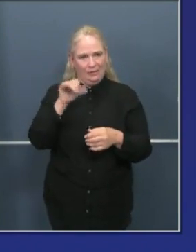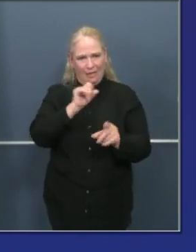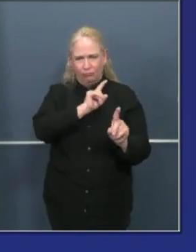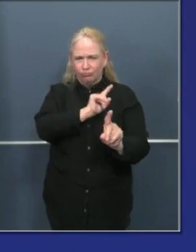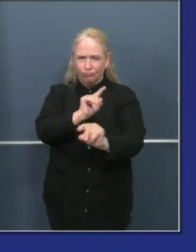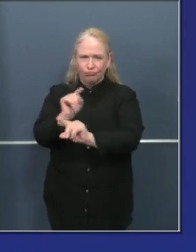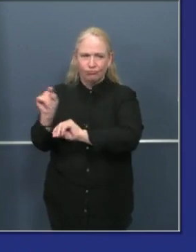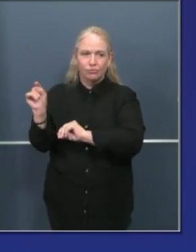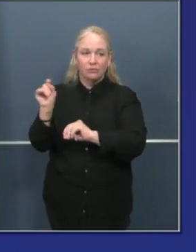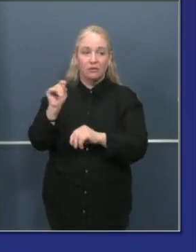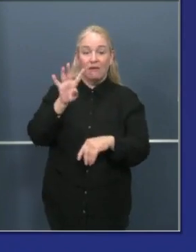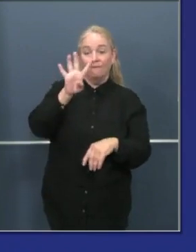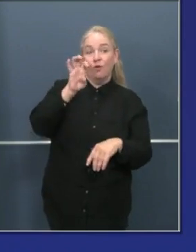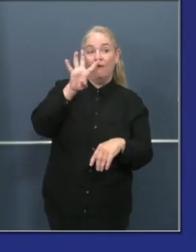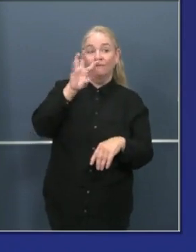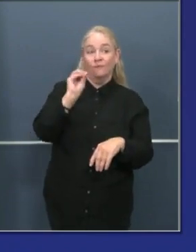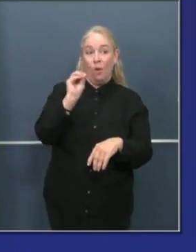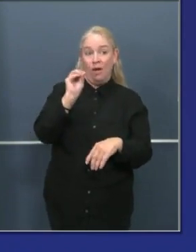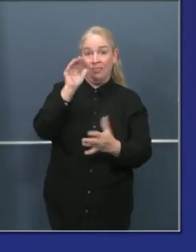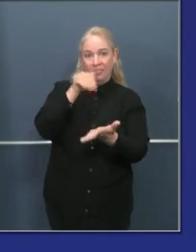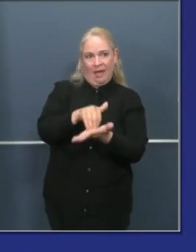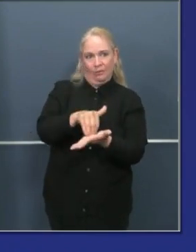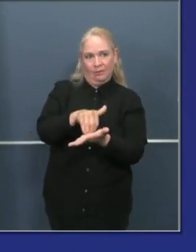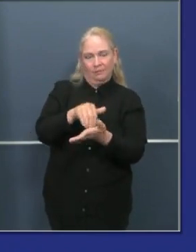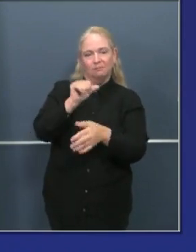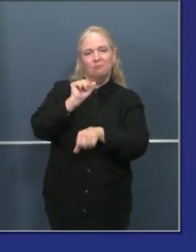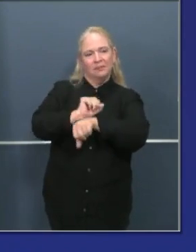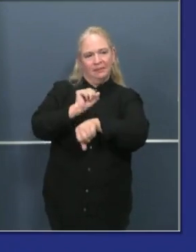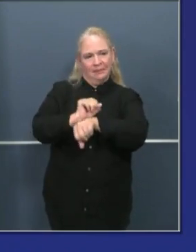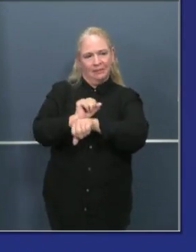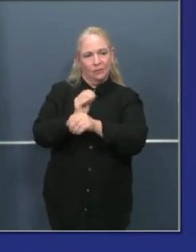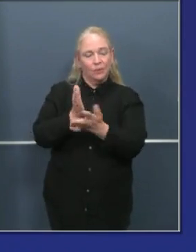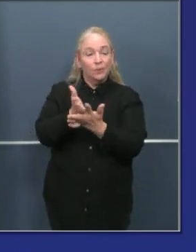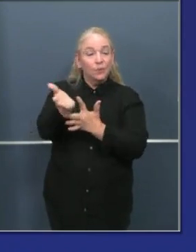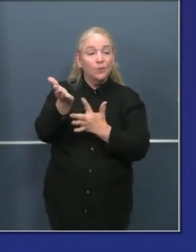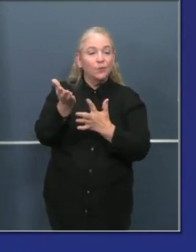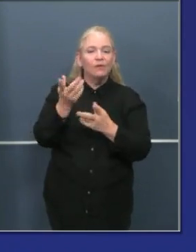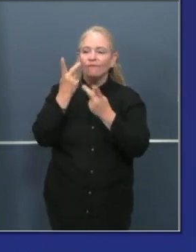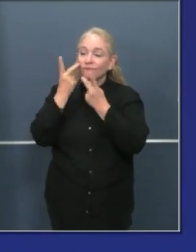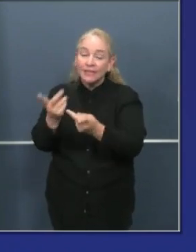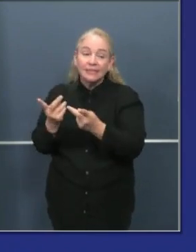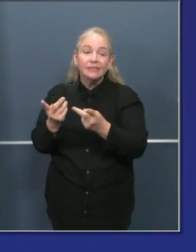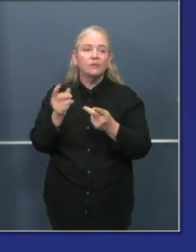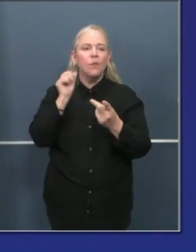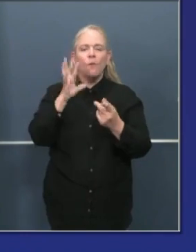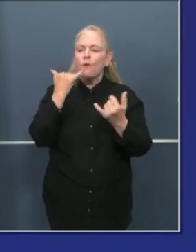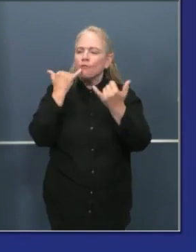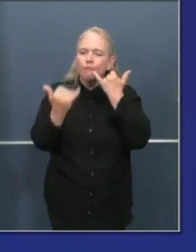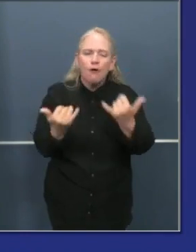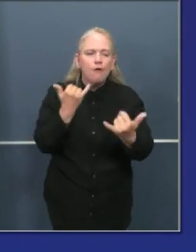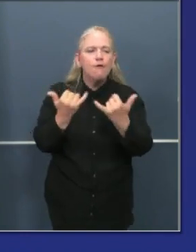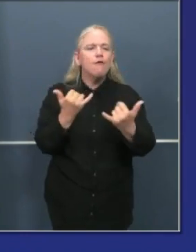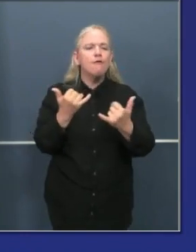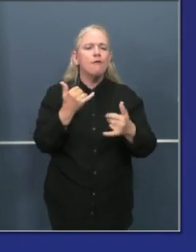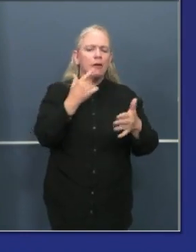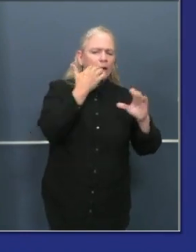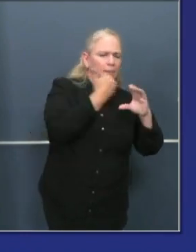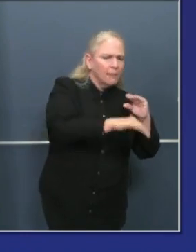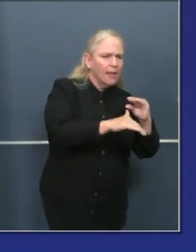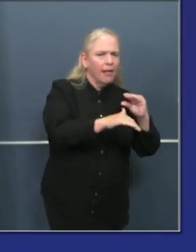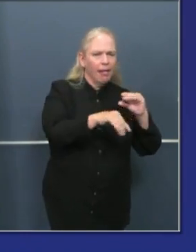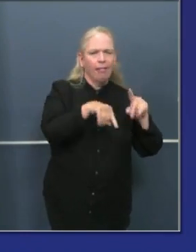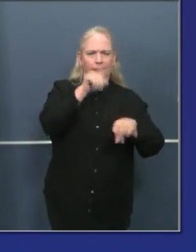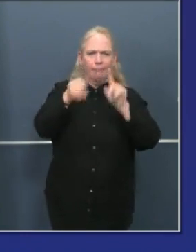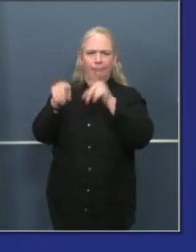individual contacts that were made, phone calls, visits, emails, and the like through OSHA and our